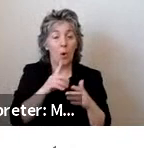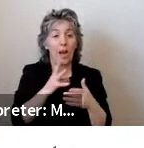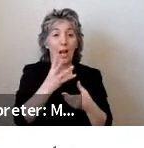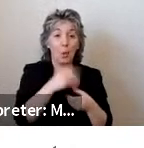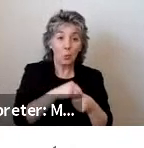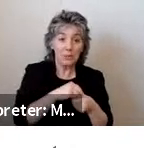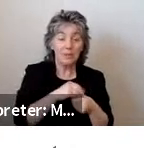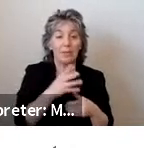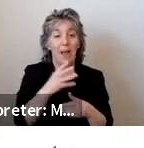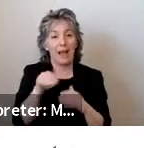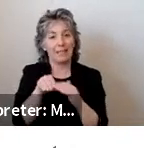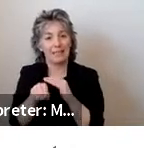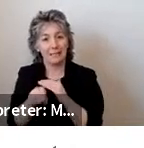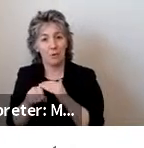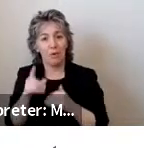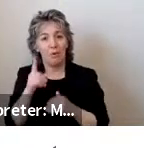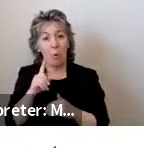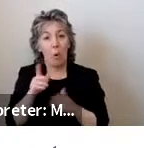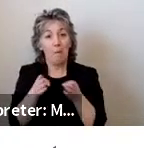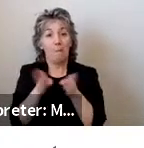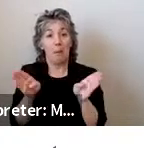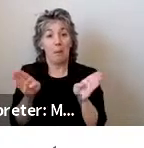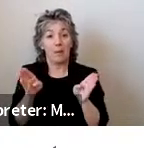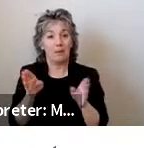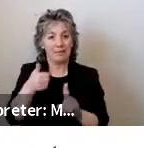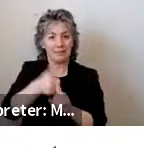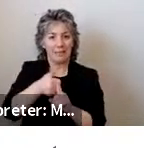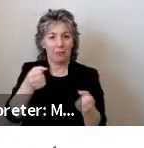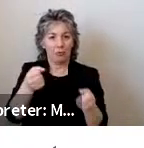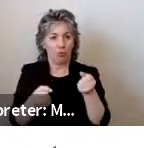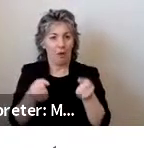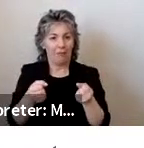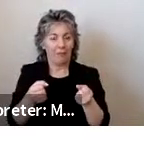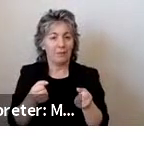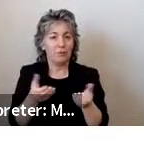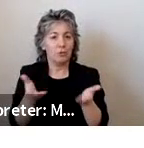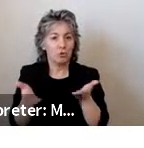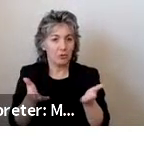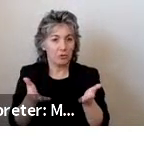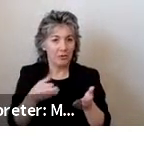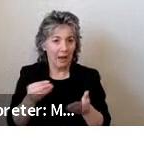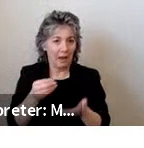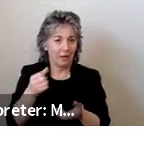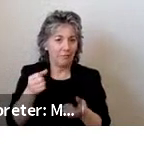of public self-driving vehicles and services. Next slide, please.